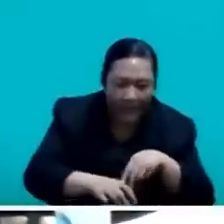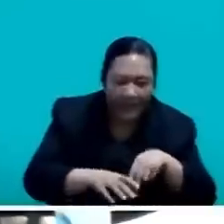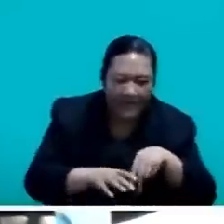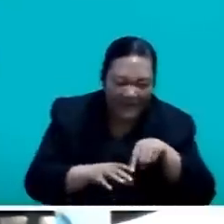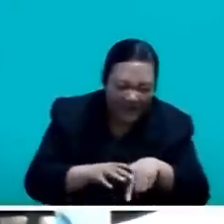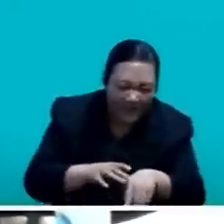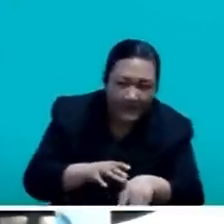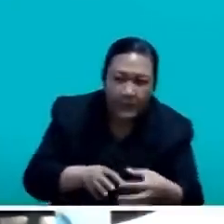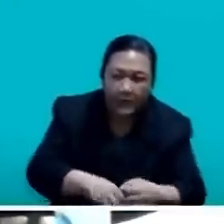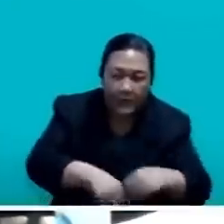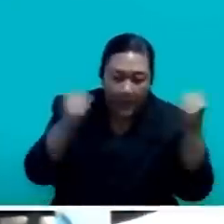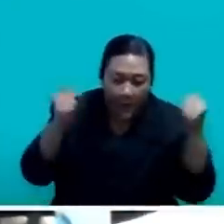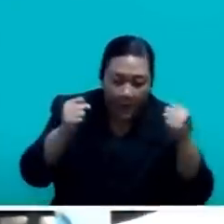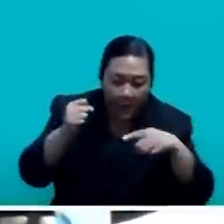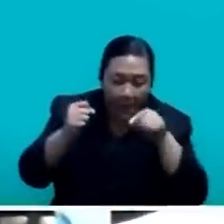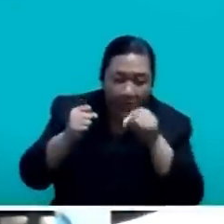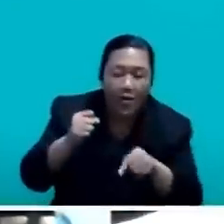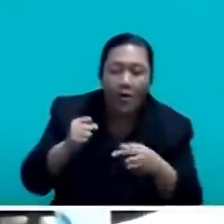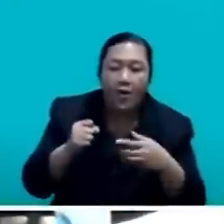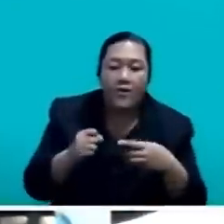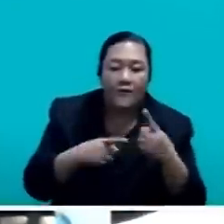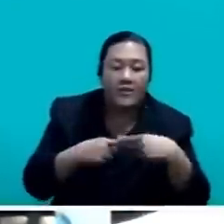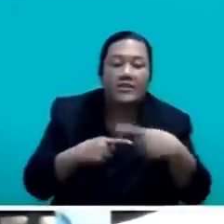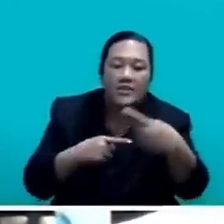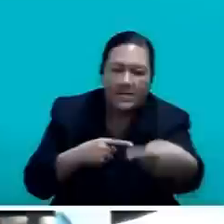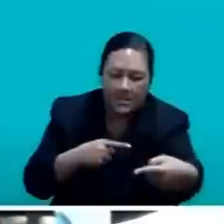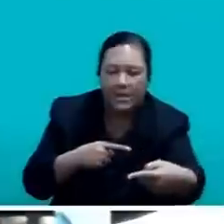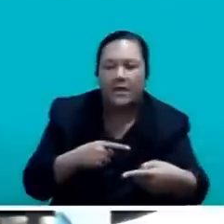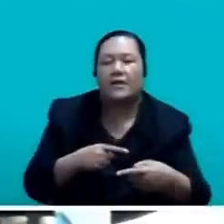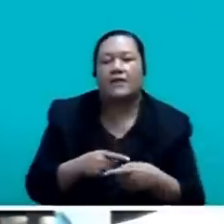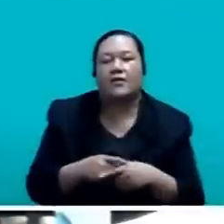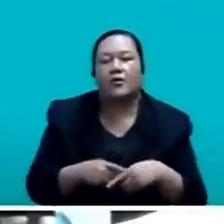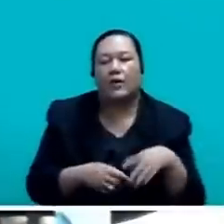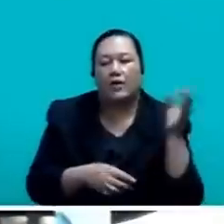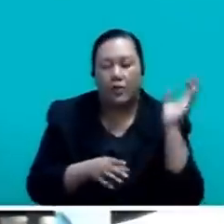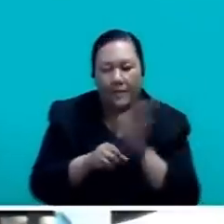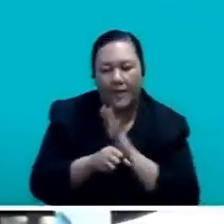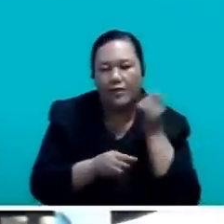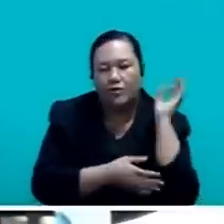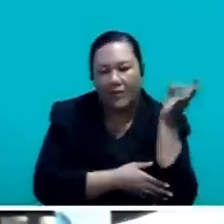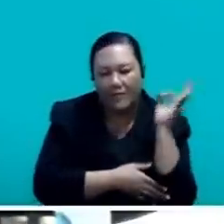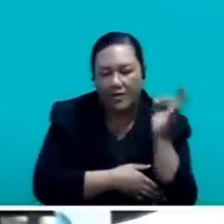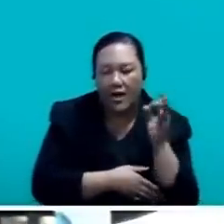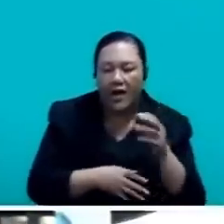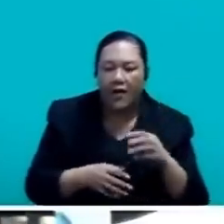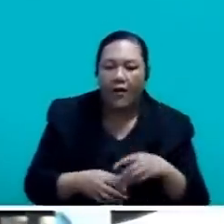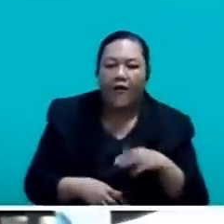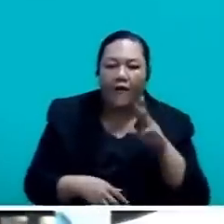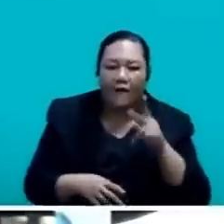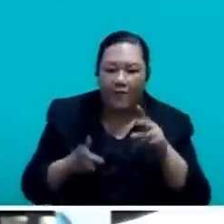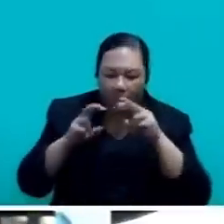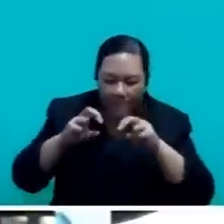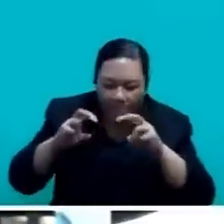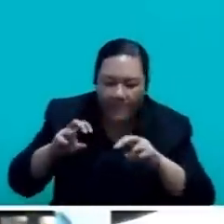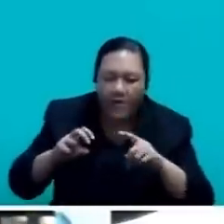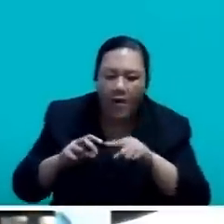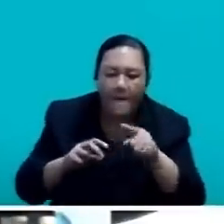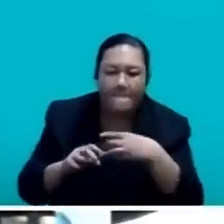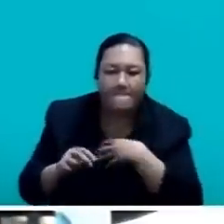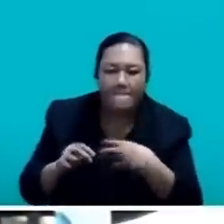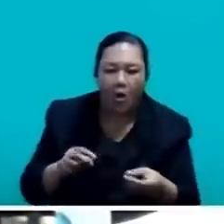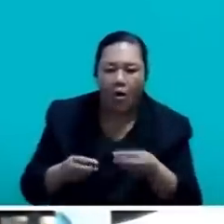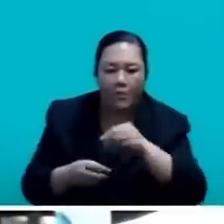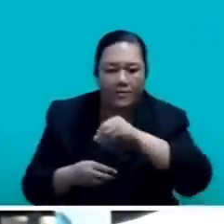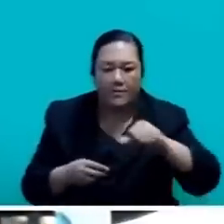activities and sustainably facilitating the exploration and development of the mineral and petroleum resources